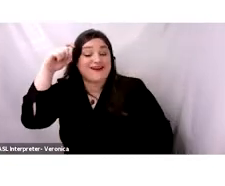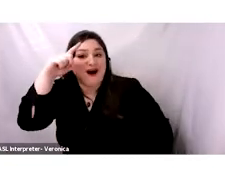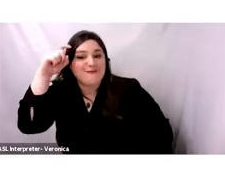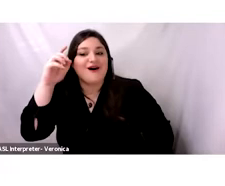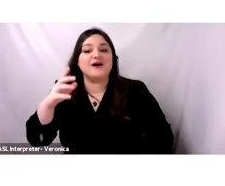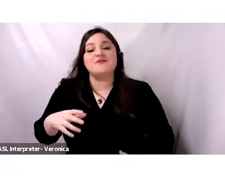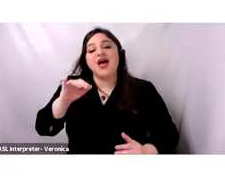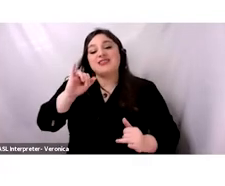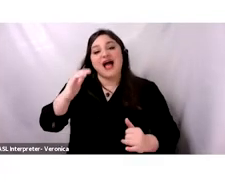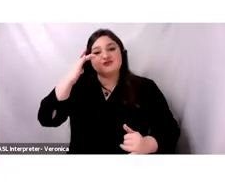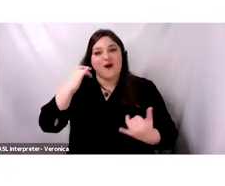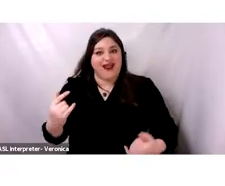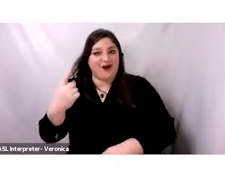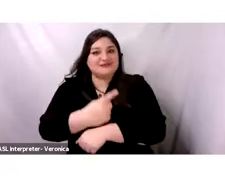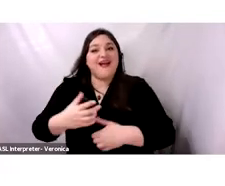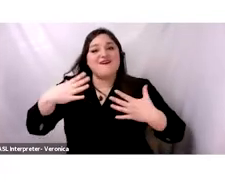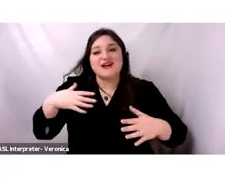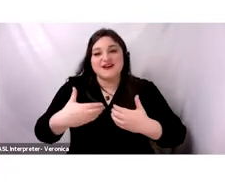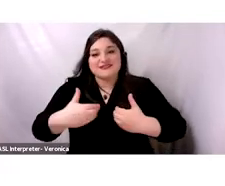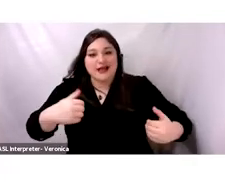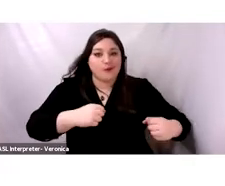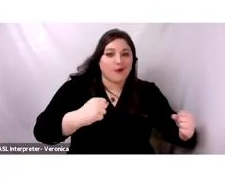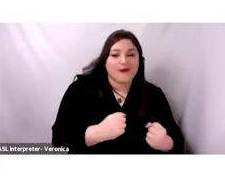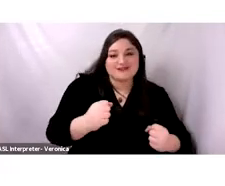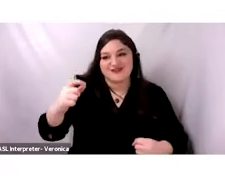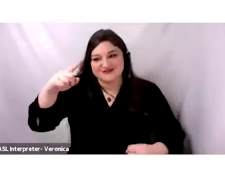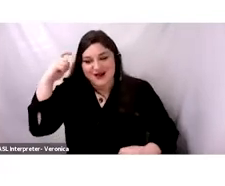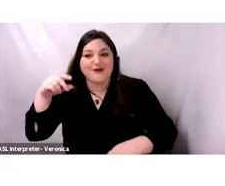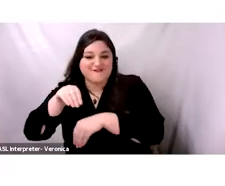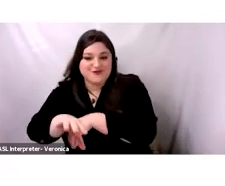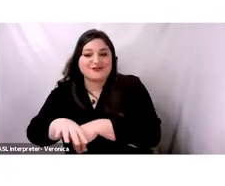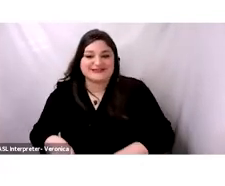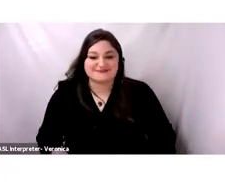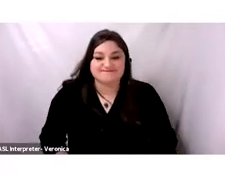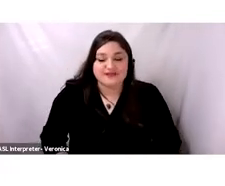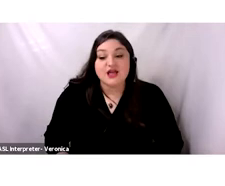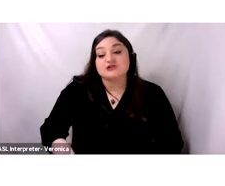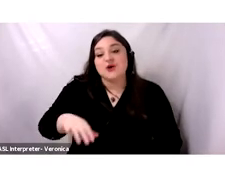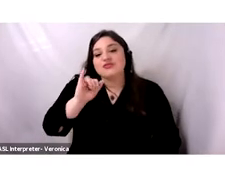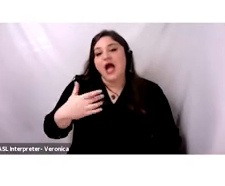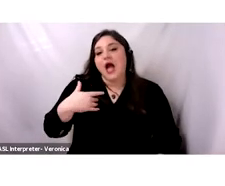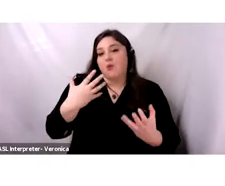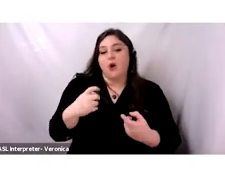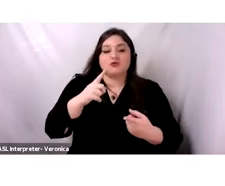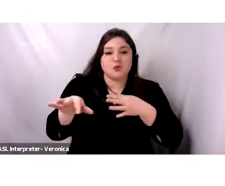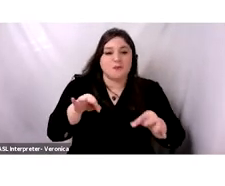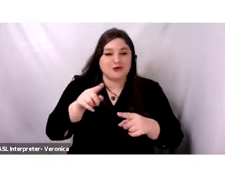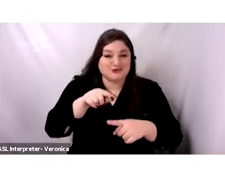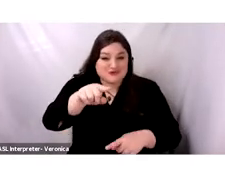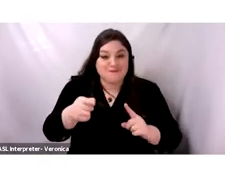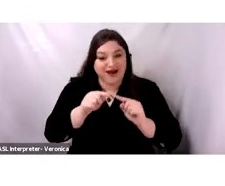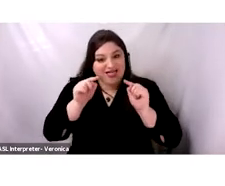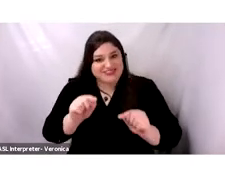fashion is worn. He also added dresses of half season for between seasons. So I wanted to tell you about this very